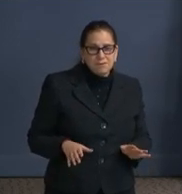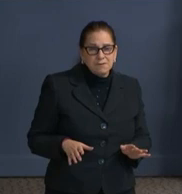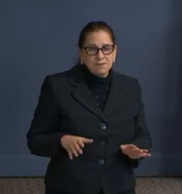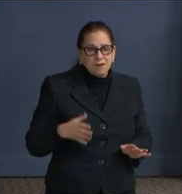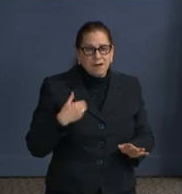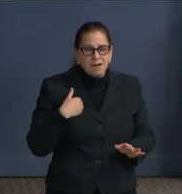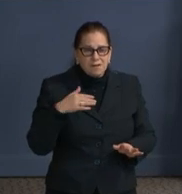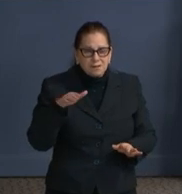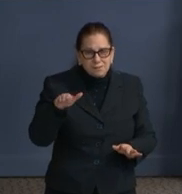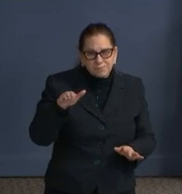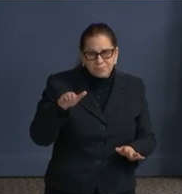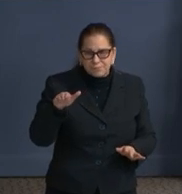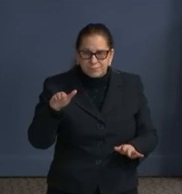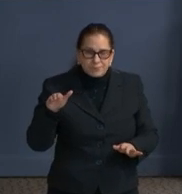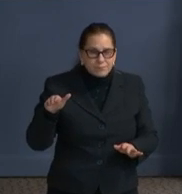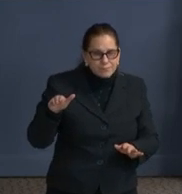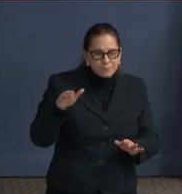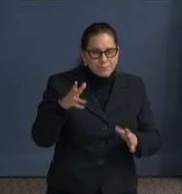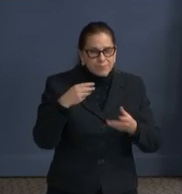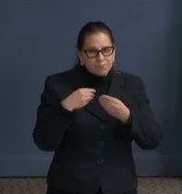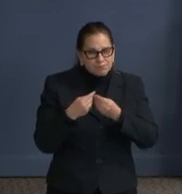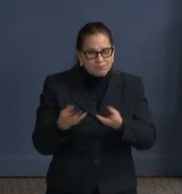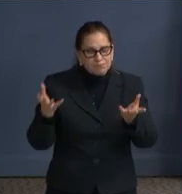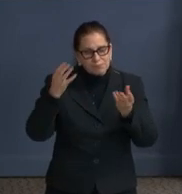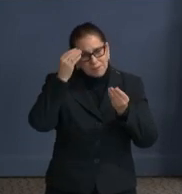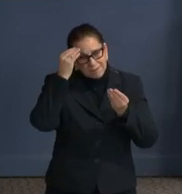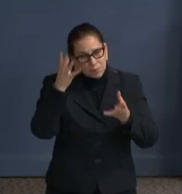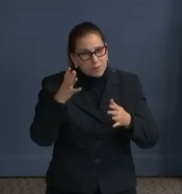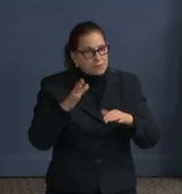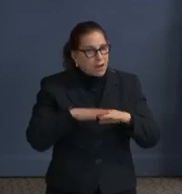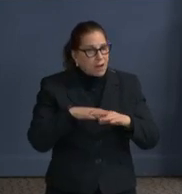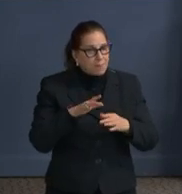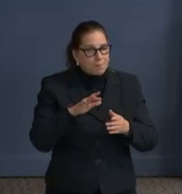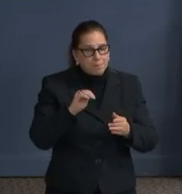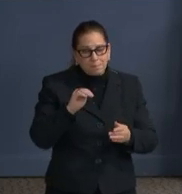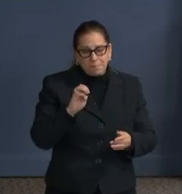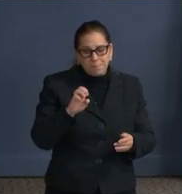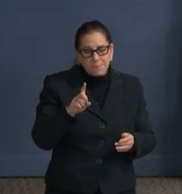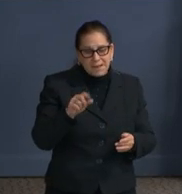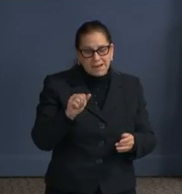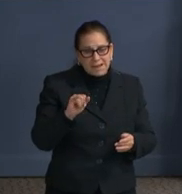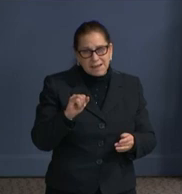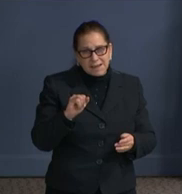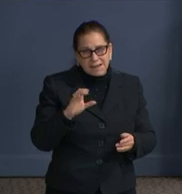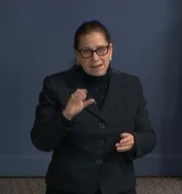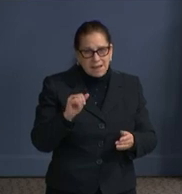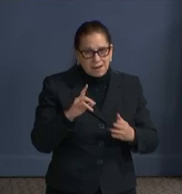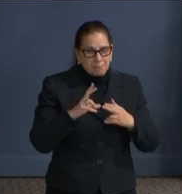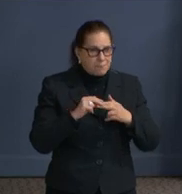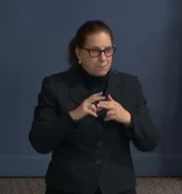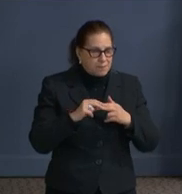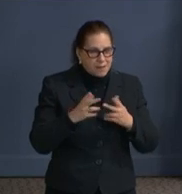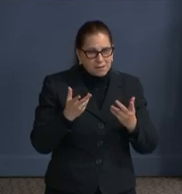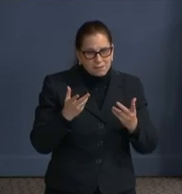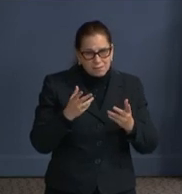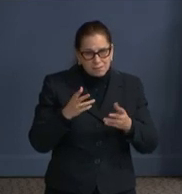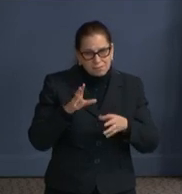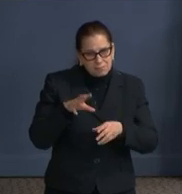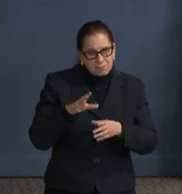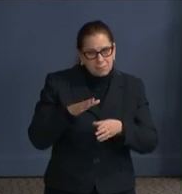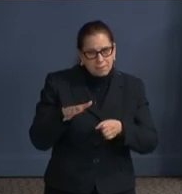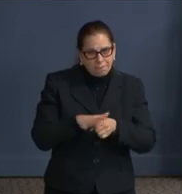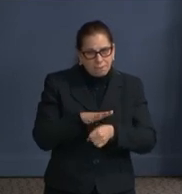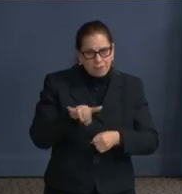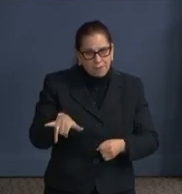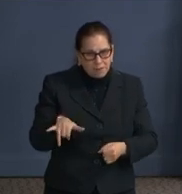access their transportation benefit to get to a site for vaccine, in addition to telling them how they can register for an appointment. So there's